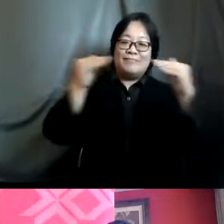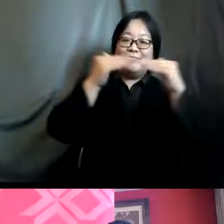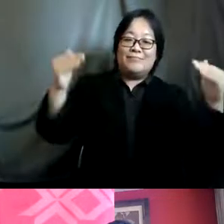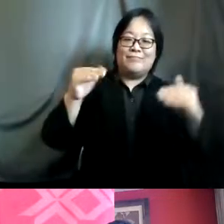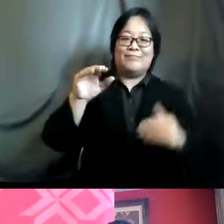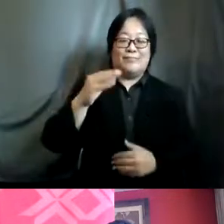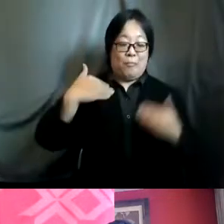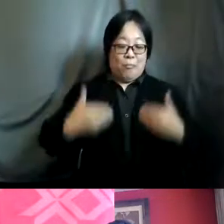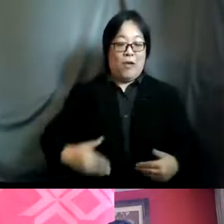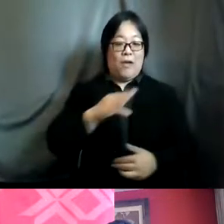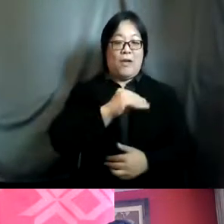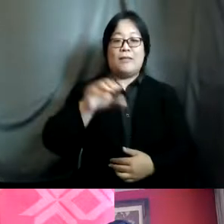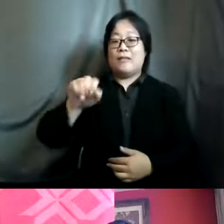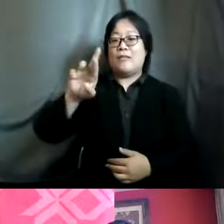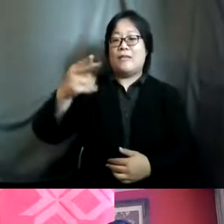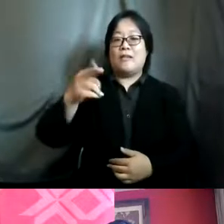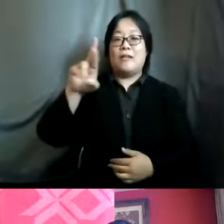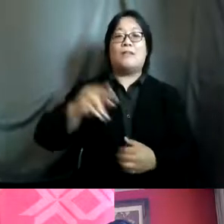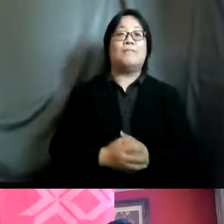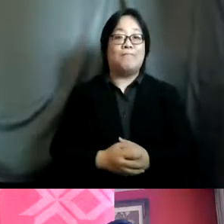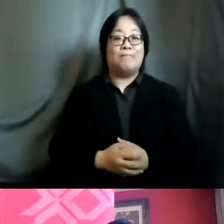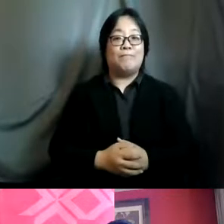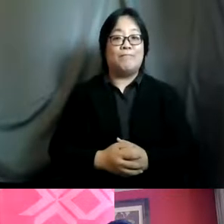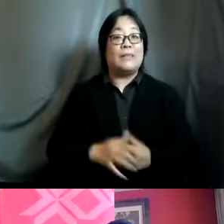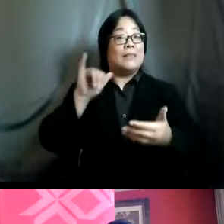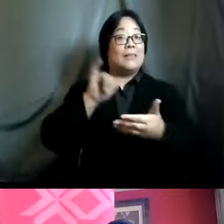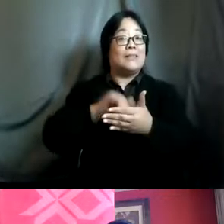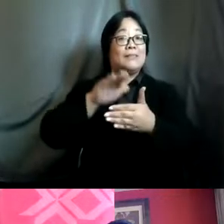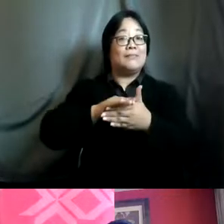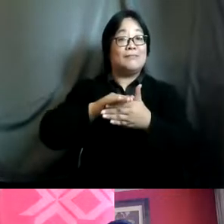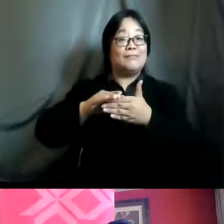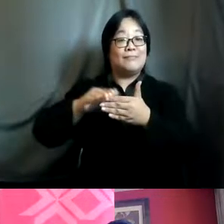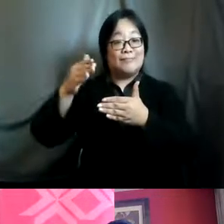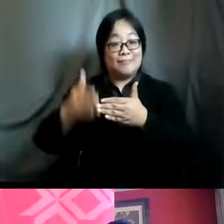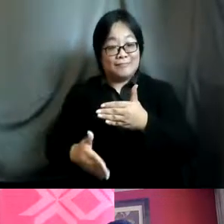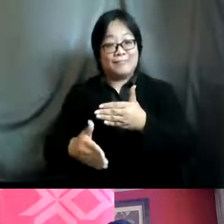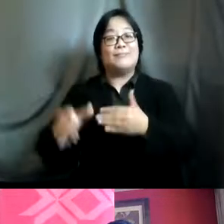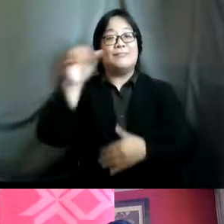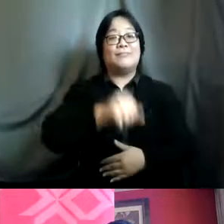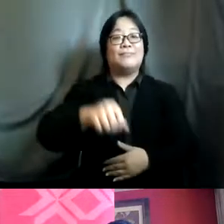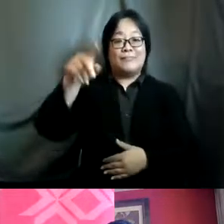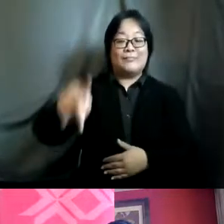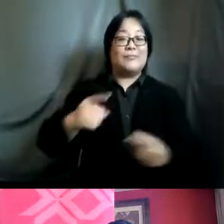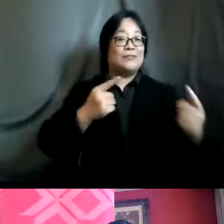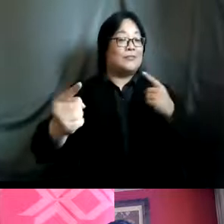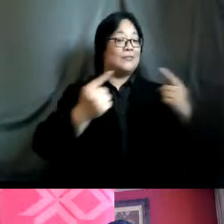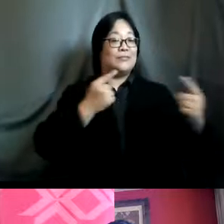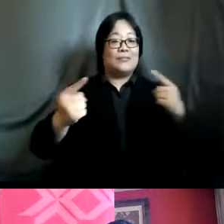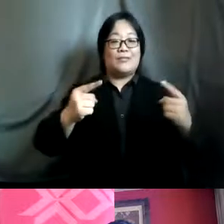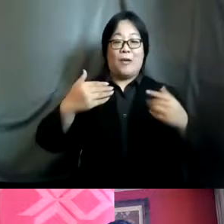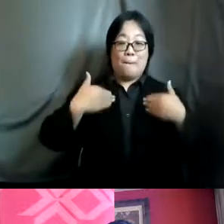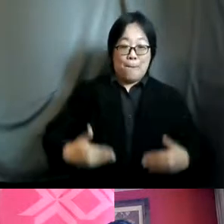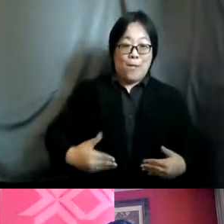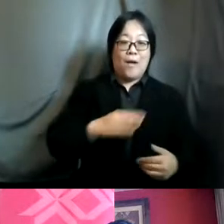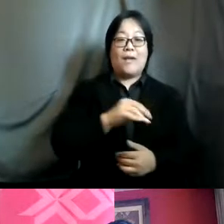ladies and gentlemen that brings us to the end of today's asia pacific multi-stakeholder dialogue on bodily economy and sexual and